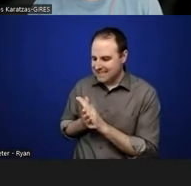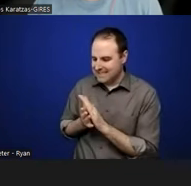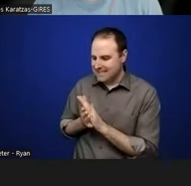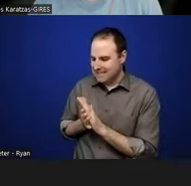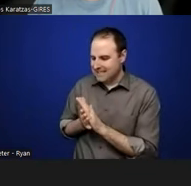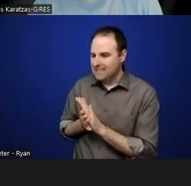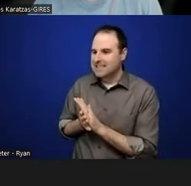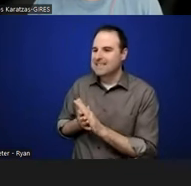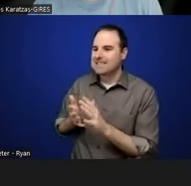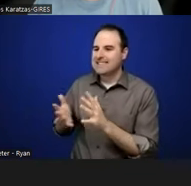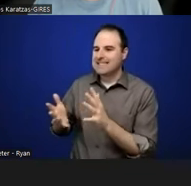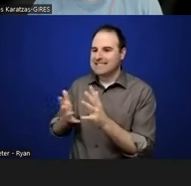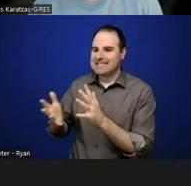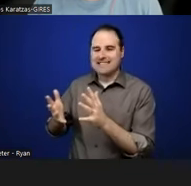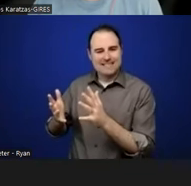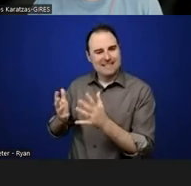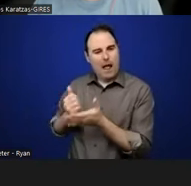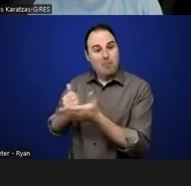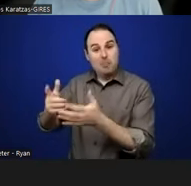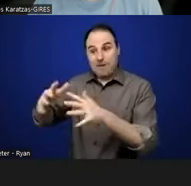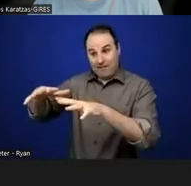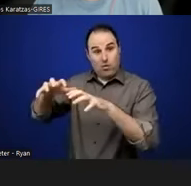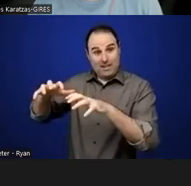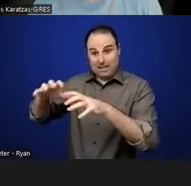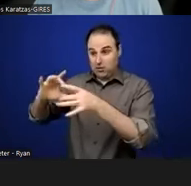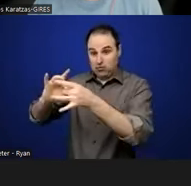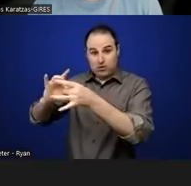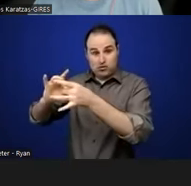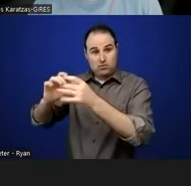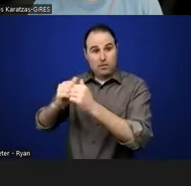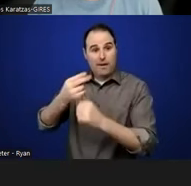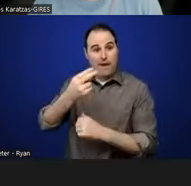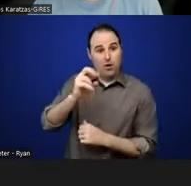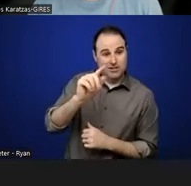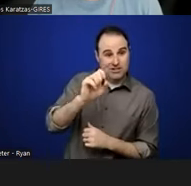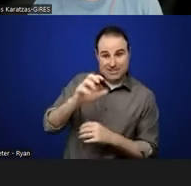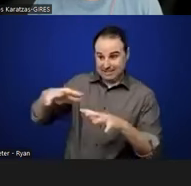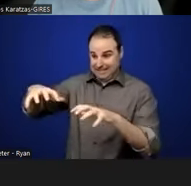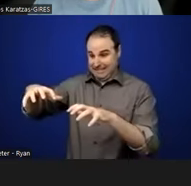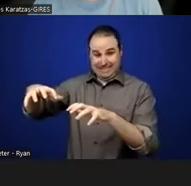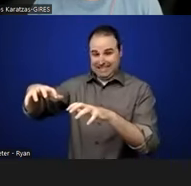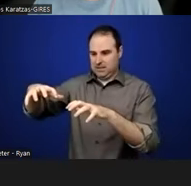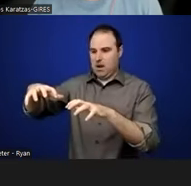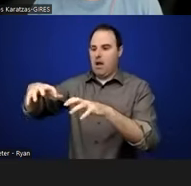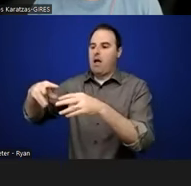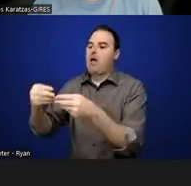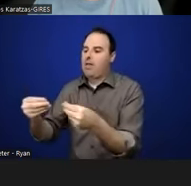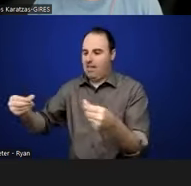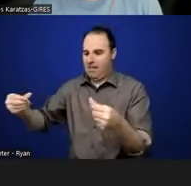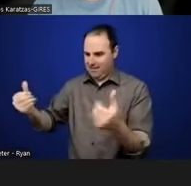relationship to the heritage and to start talking in personal ways. So, yeah. Well, thank you. You know,